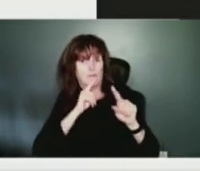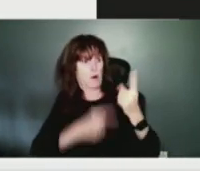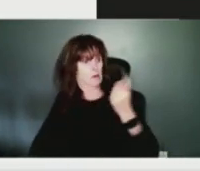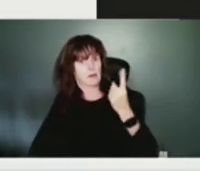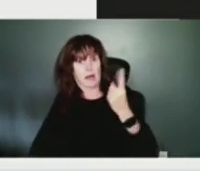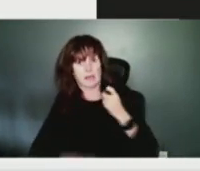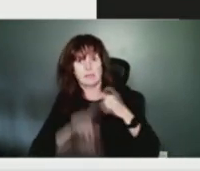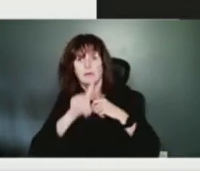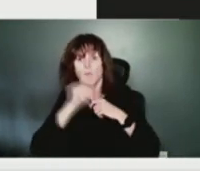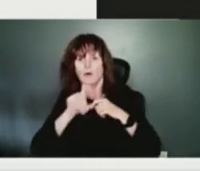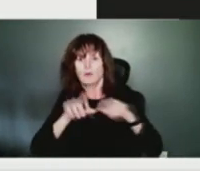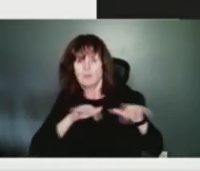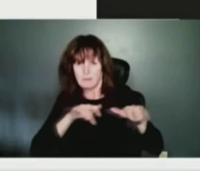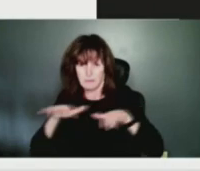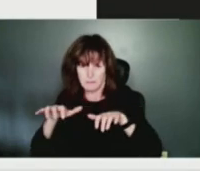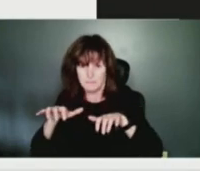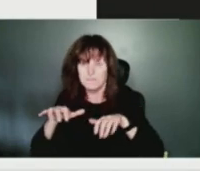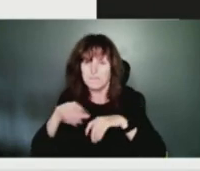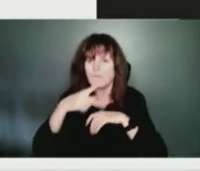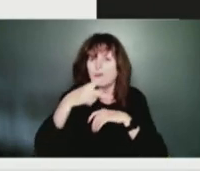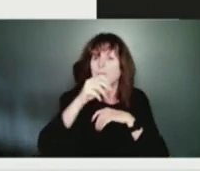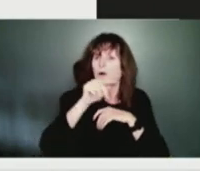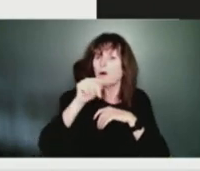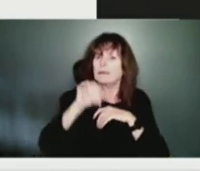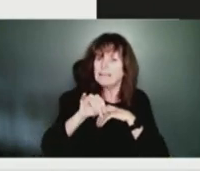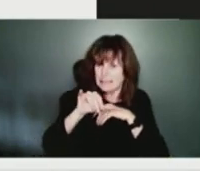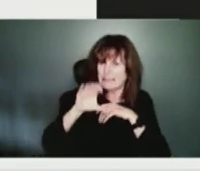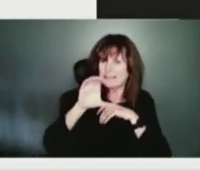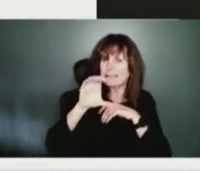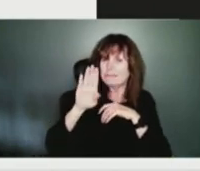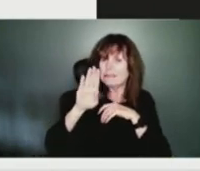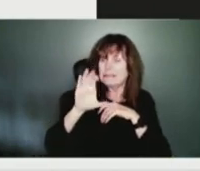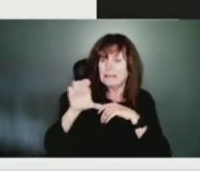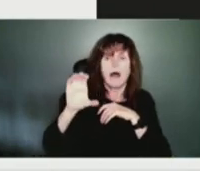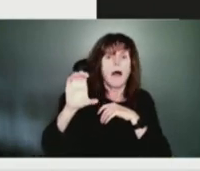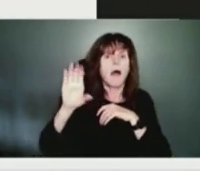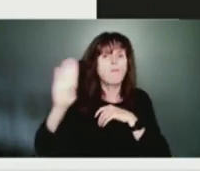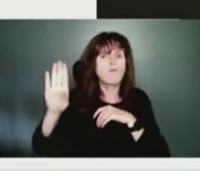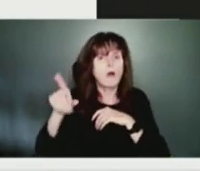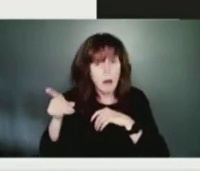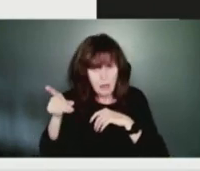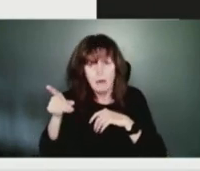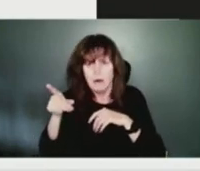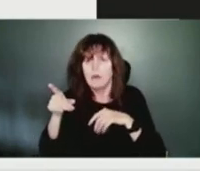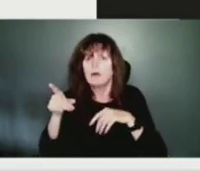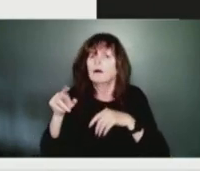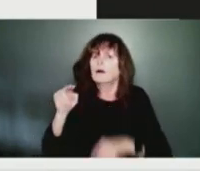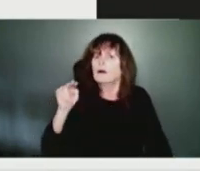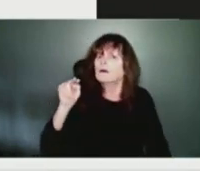Cape Breton. She's wondering if Nova Scotia Power can say how many more crews are heading to Cape Breton.